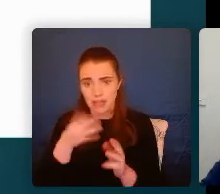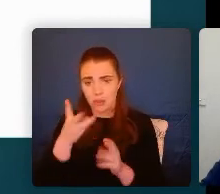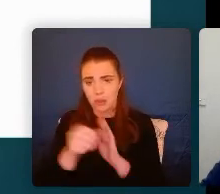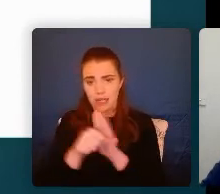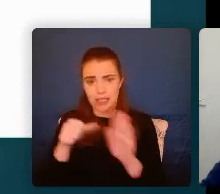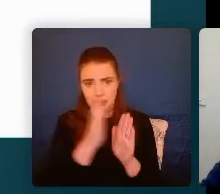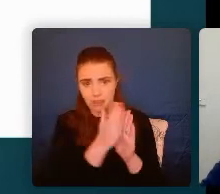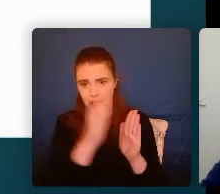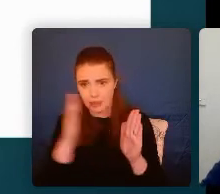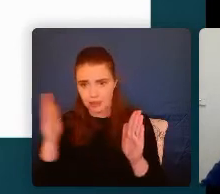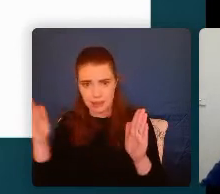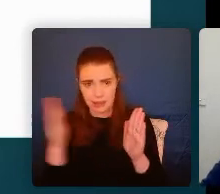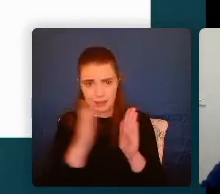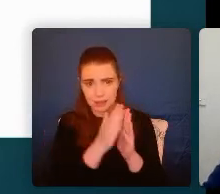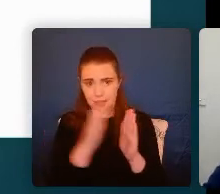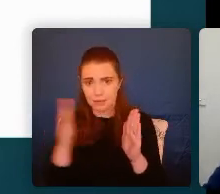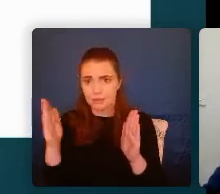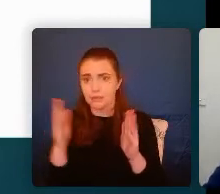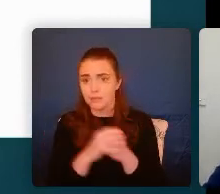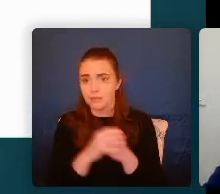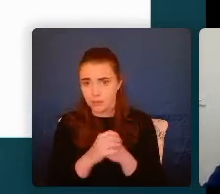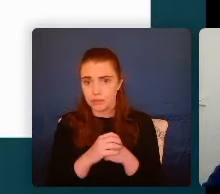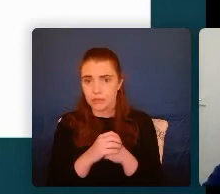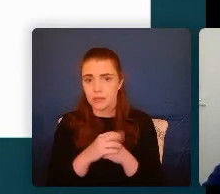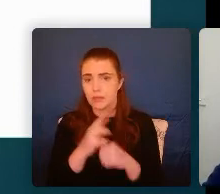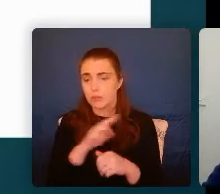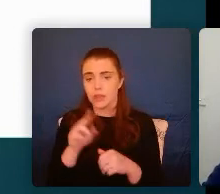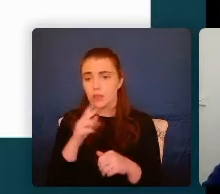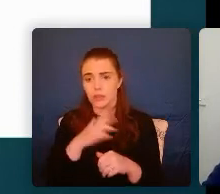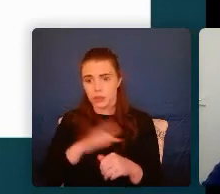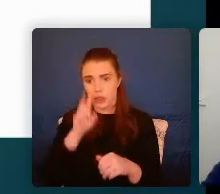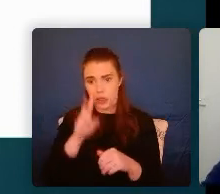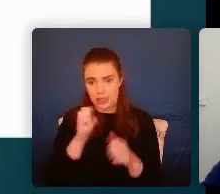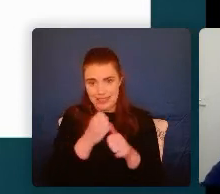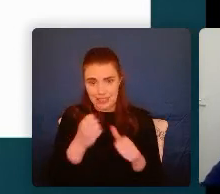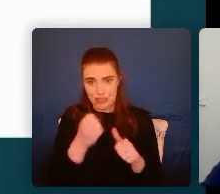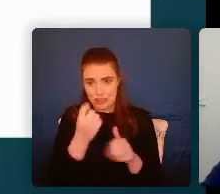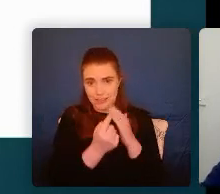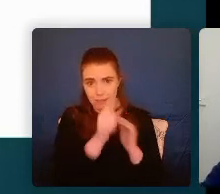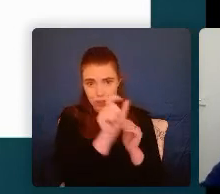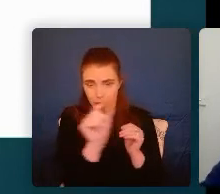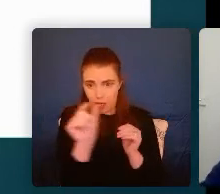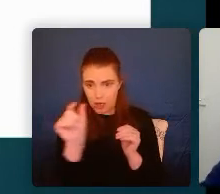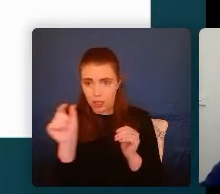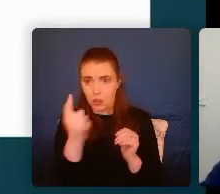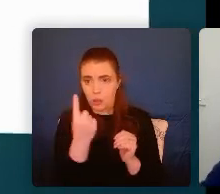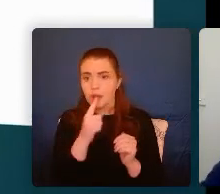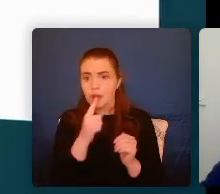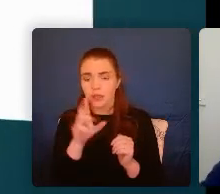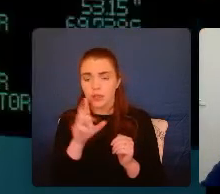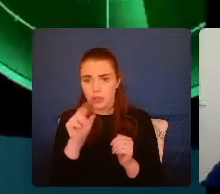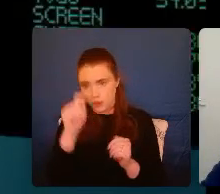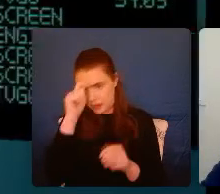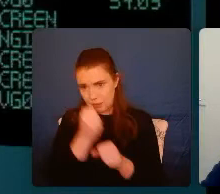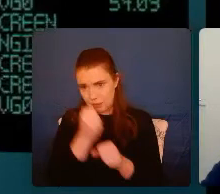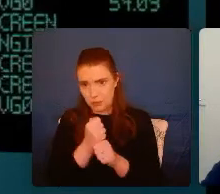significantly misused alcohol or drugs. So we need to look at not just each of these things individually, but the cumulative impact on the life of a child.